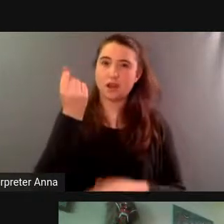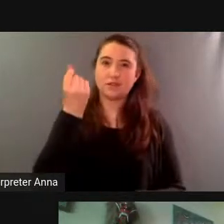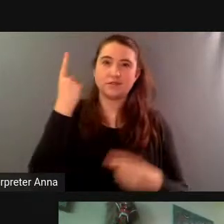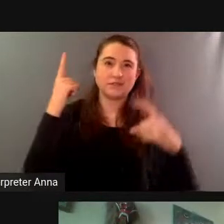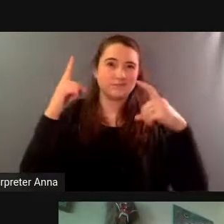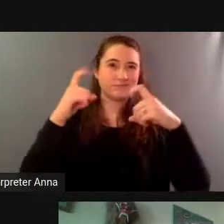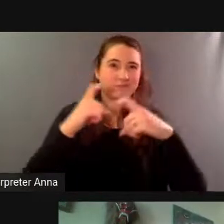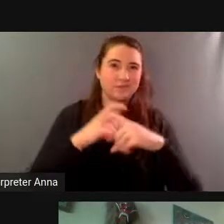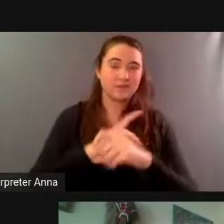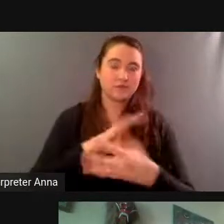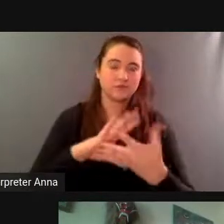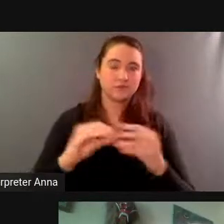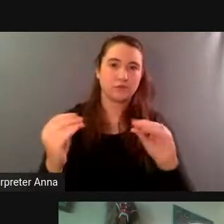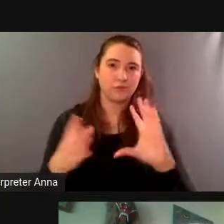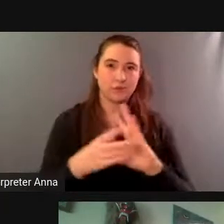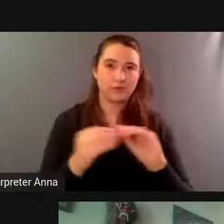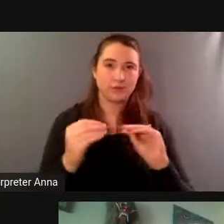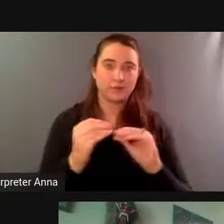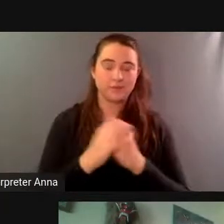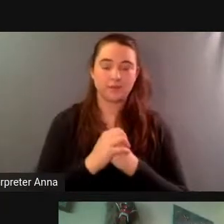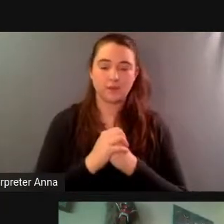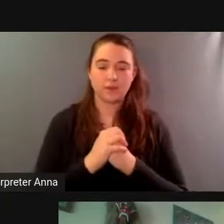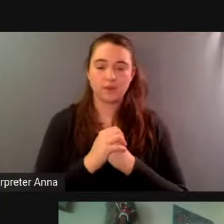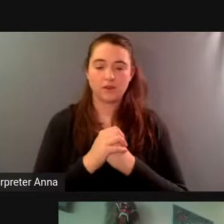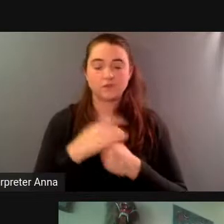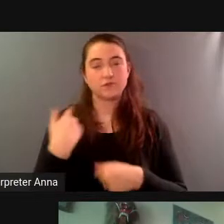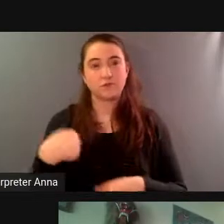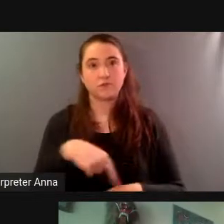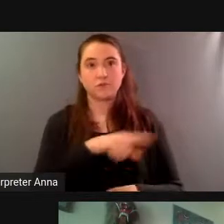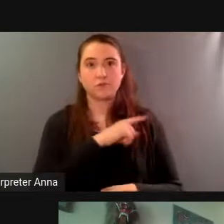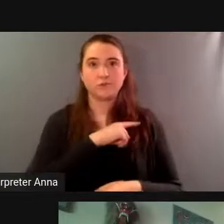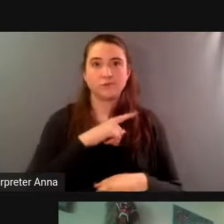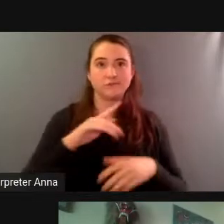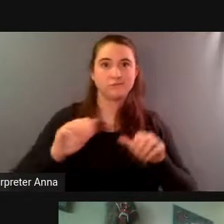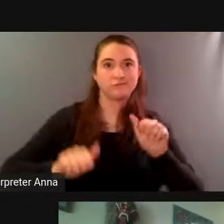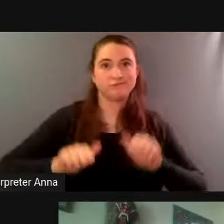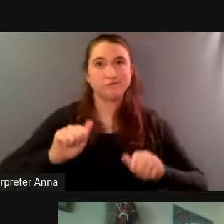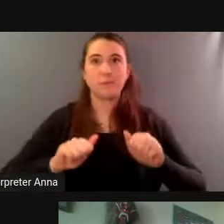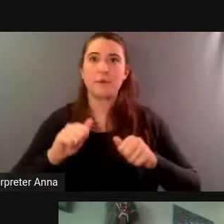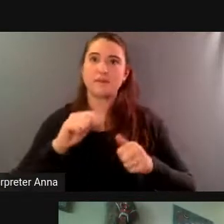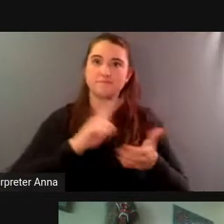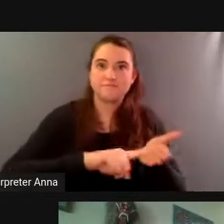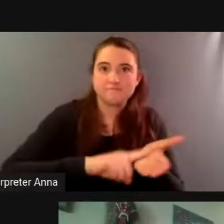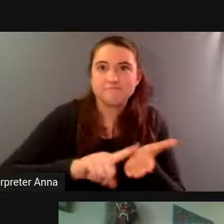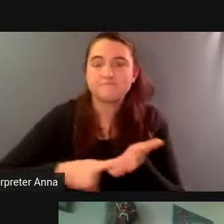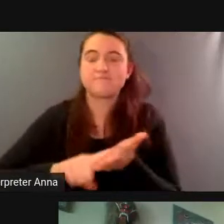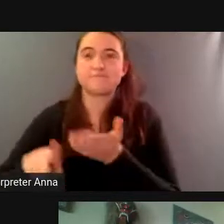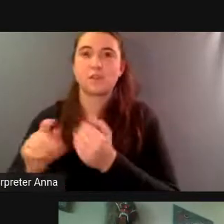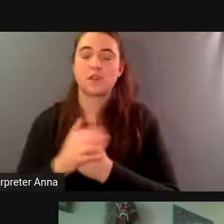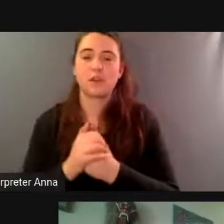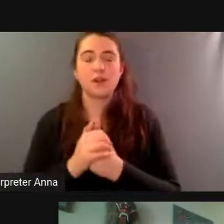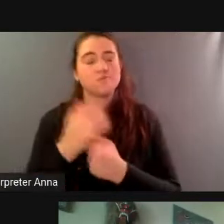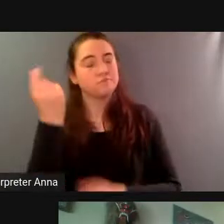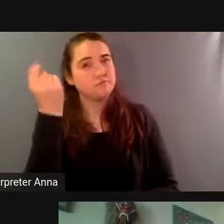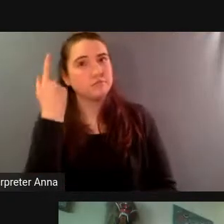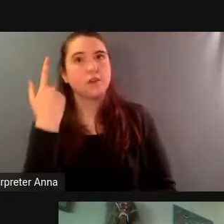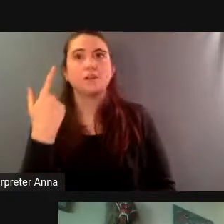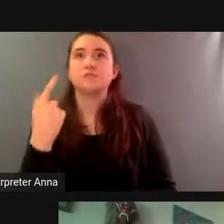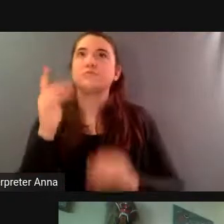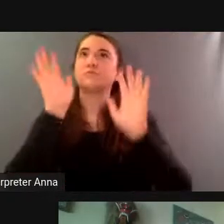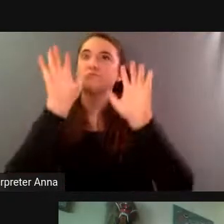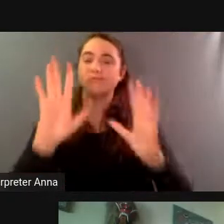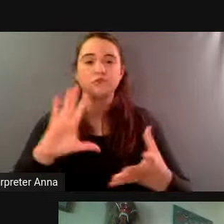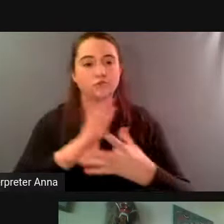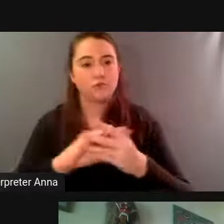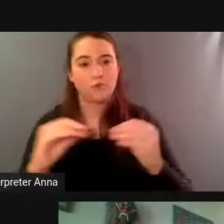of biosphere 2 you know so we did our checkout and uh of course we want you know it's such an amazing story that